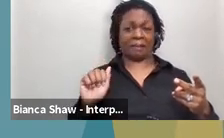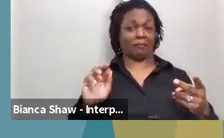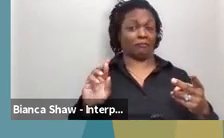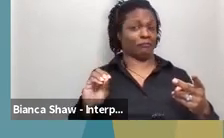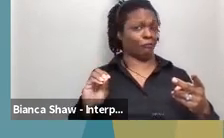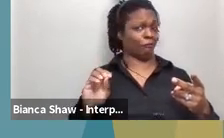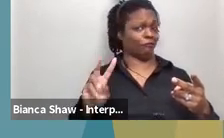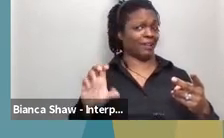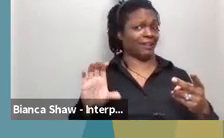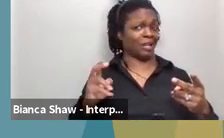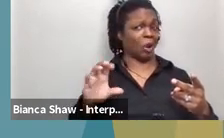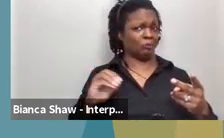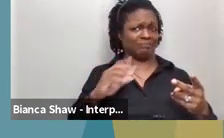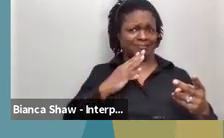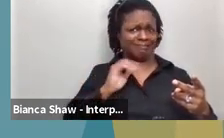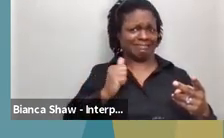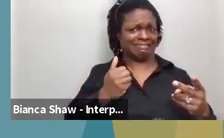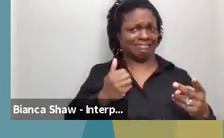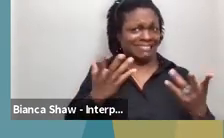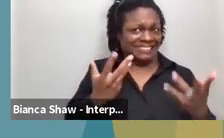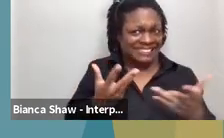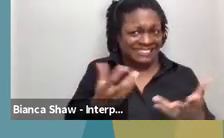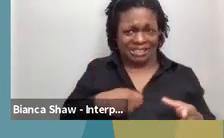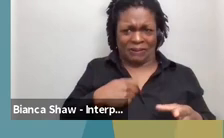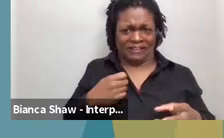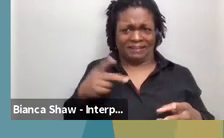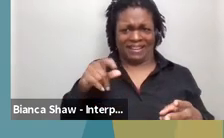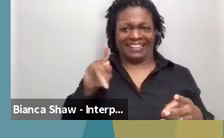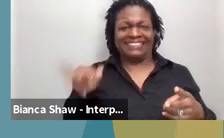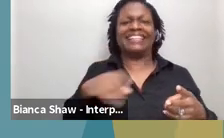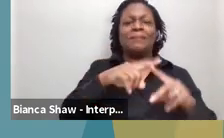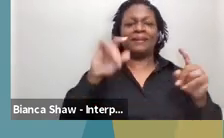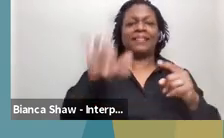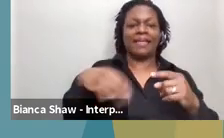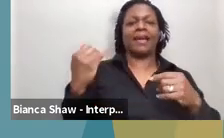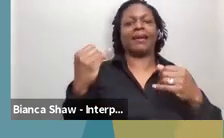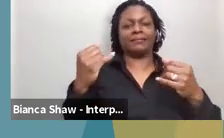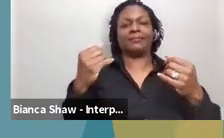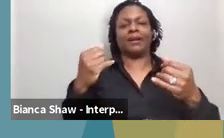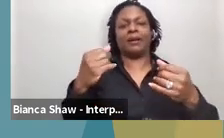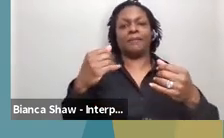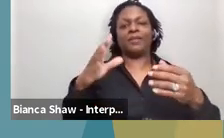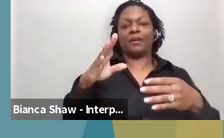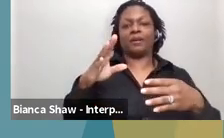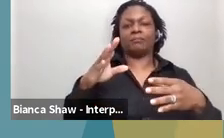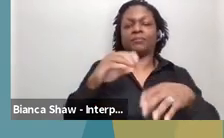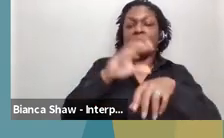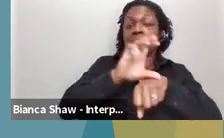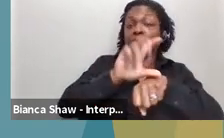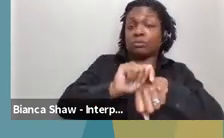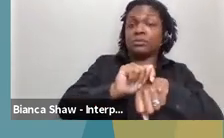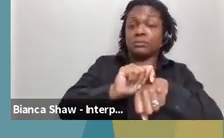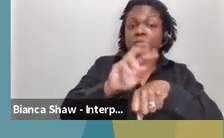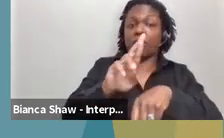Patty. Uh, and she is the, uh, statewide RN consultant for the Bureau of Family Health. And so she's over, uh,